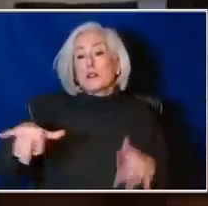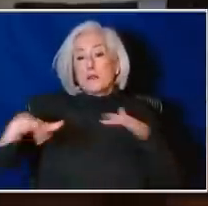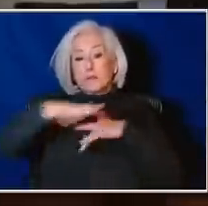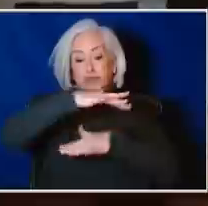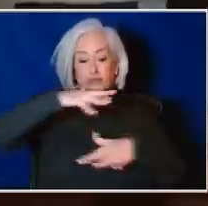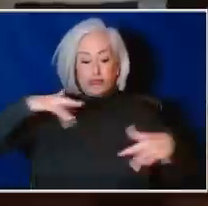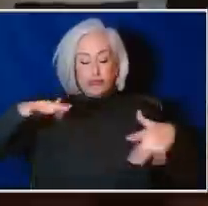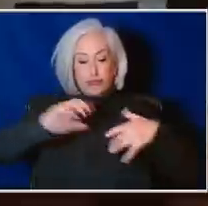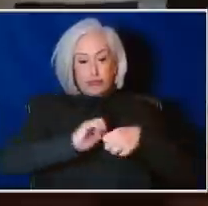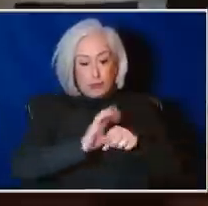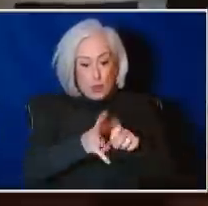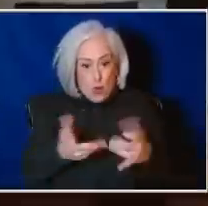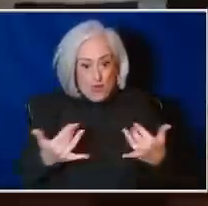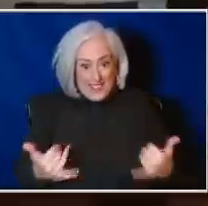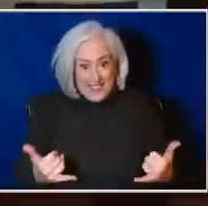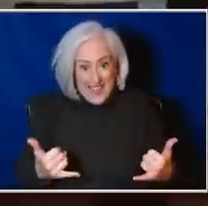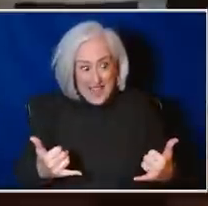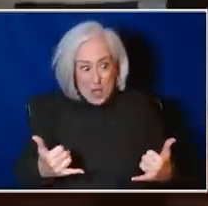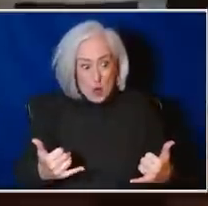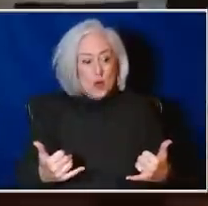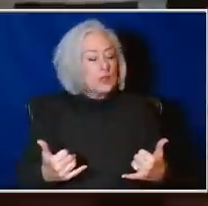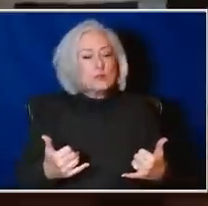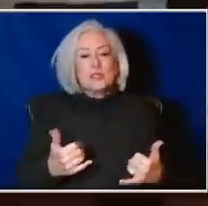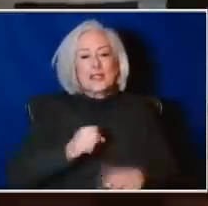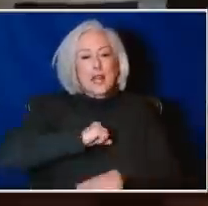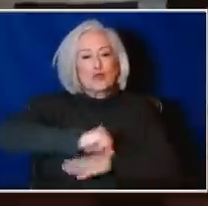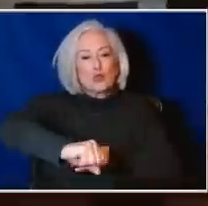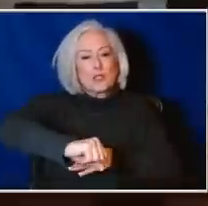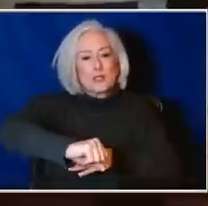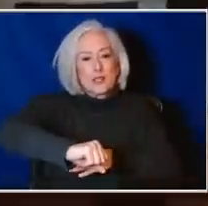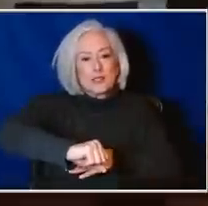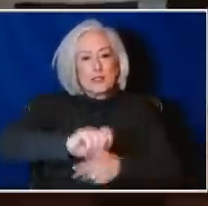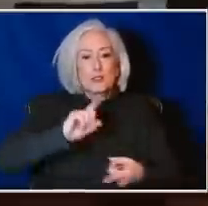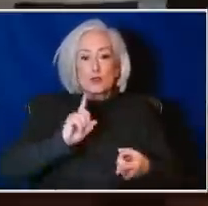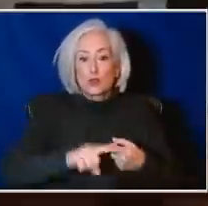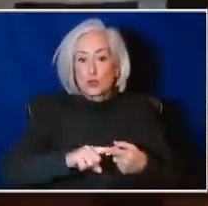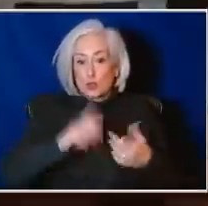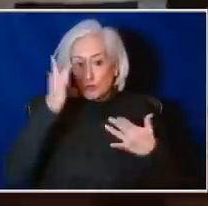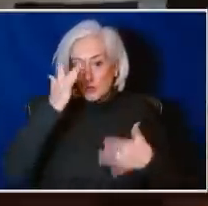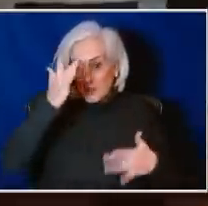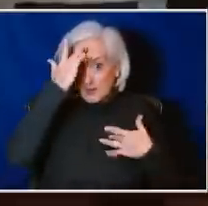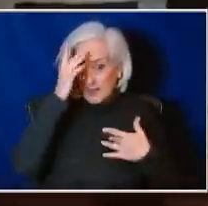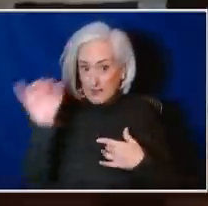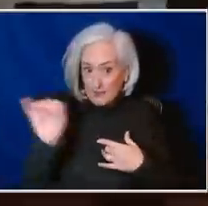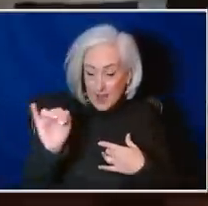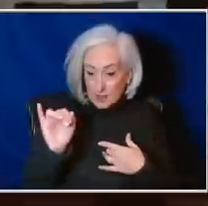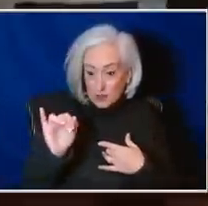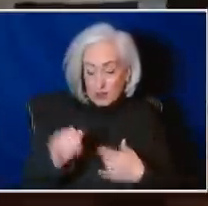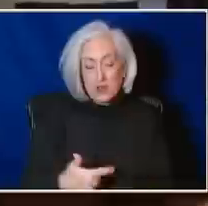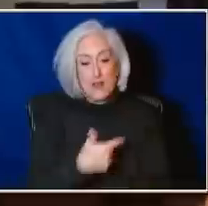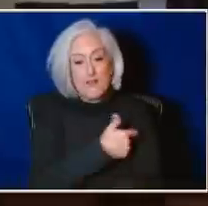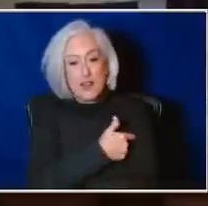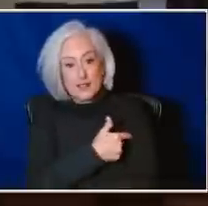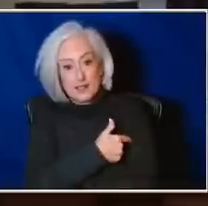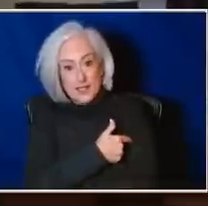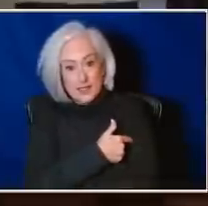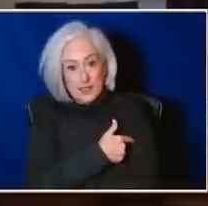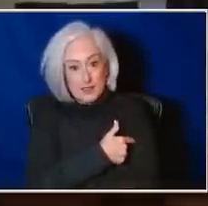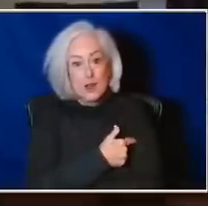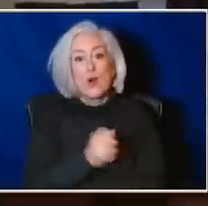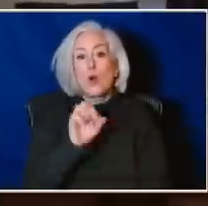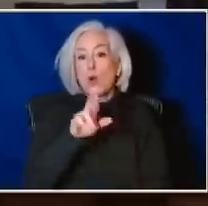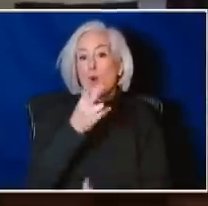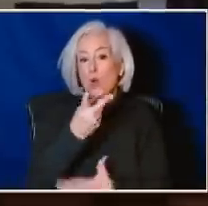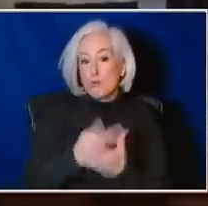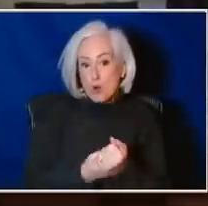whether you had infection, vaccination, or both, over time, your immunity wanes and these new